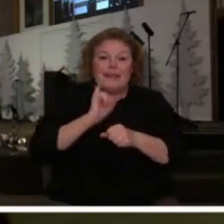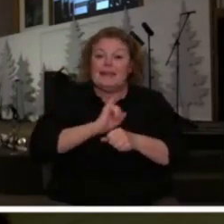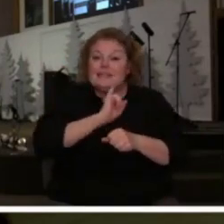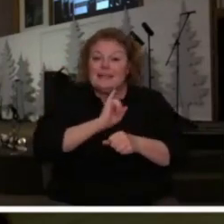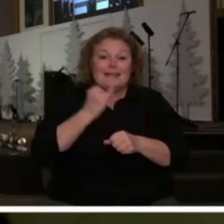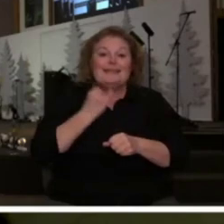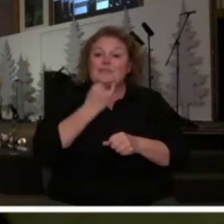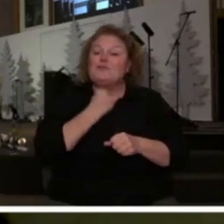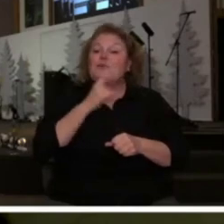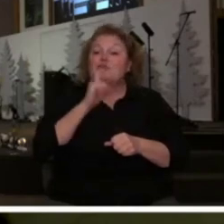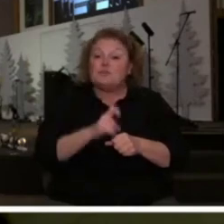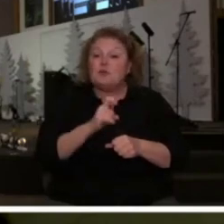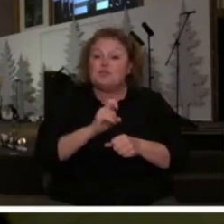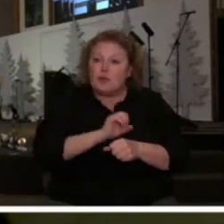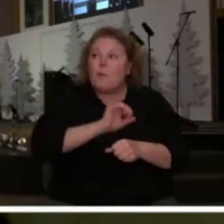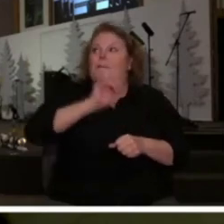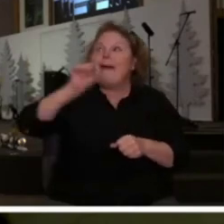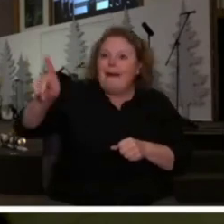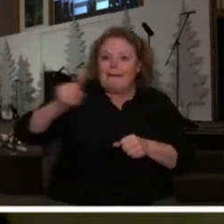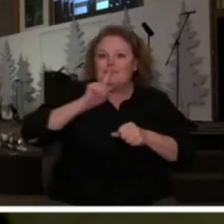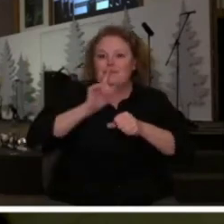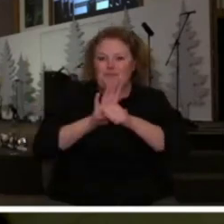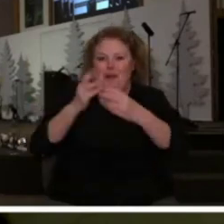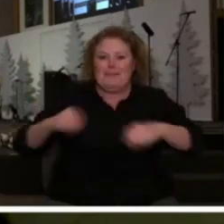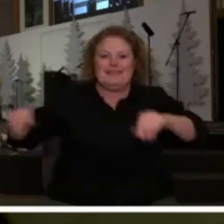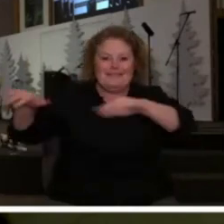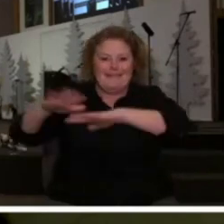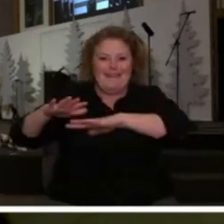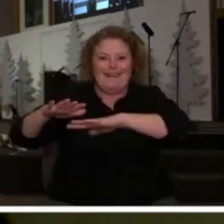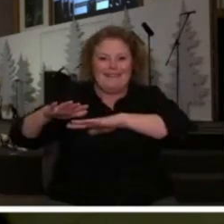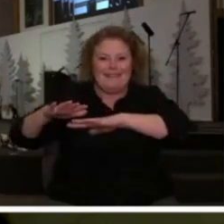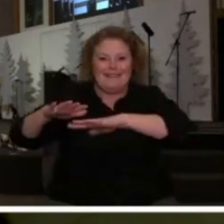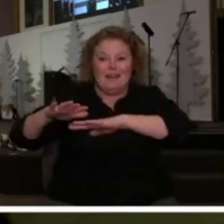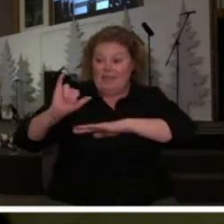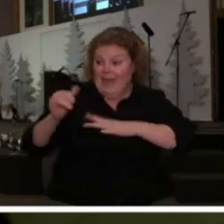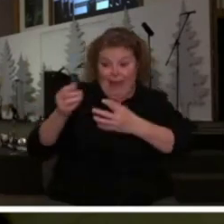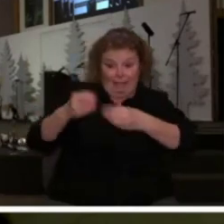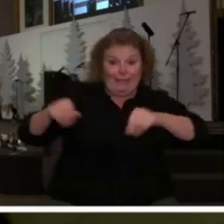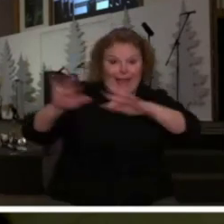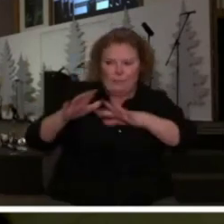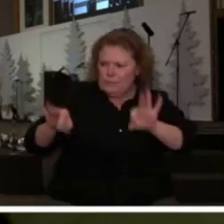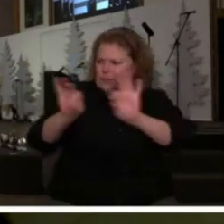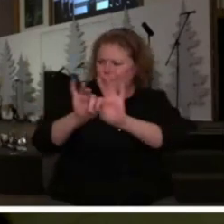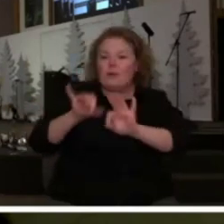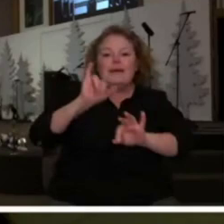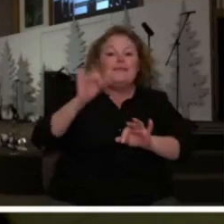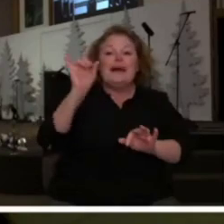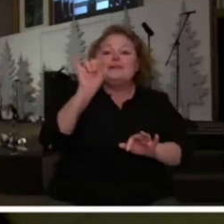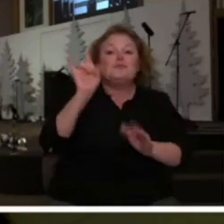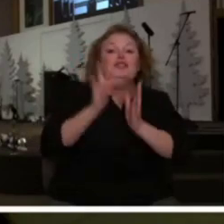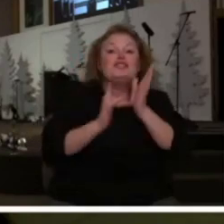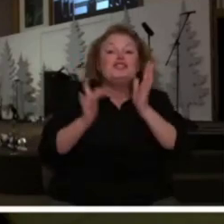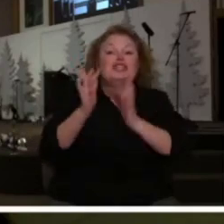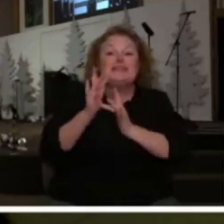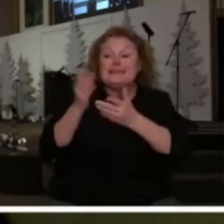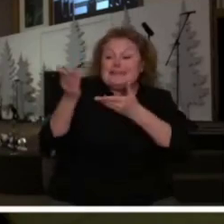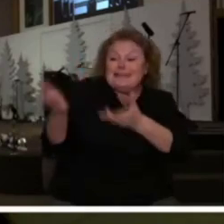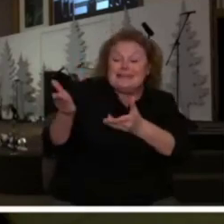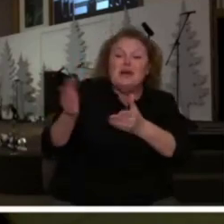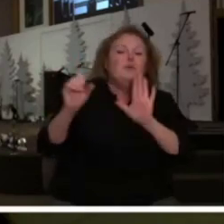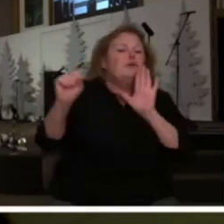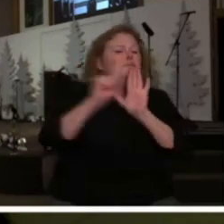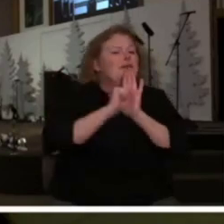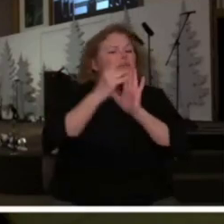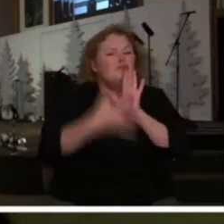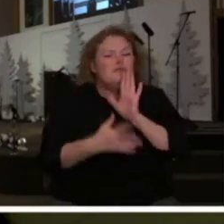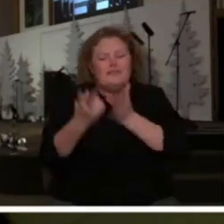restored back to the land of promise the land of promise was important because that's where Jesus would be crucified and that's where Jesus